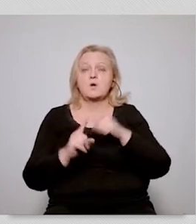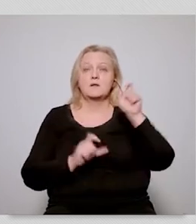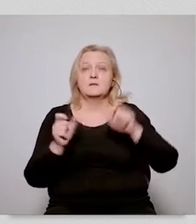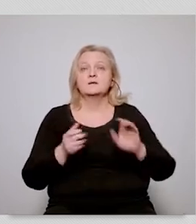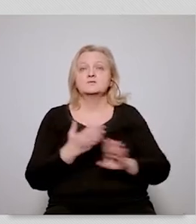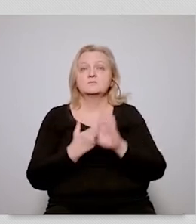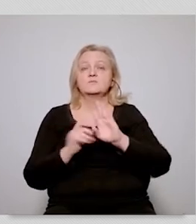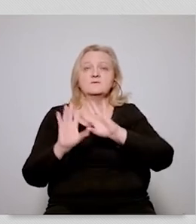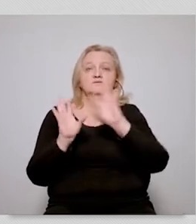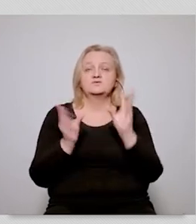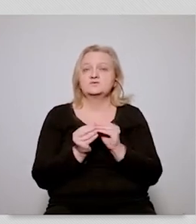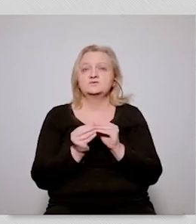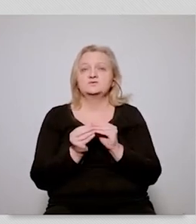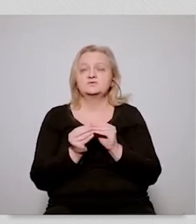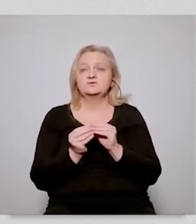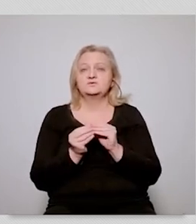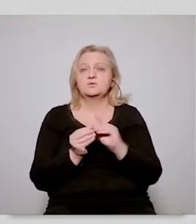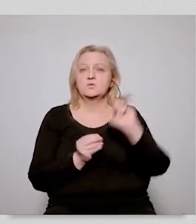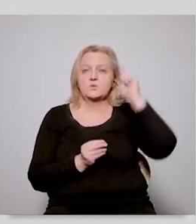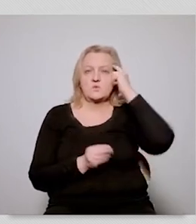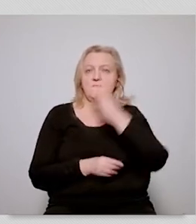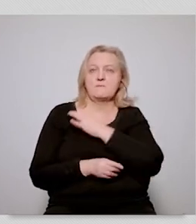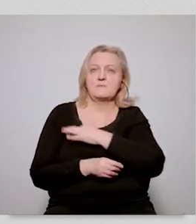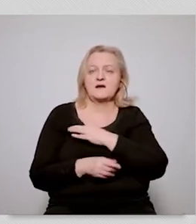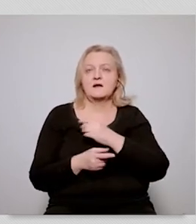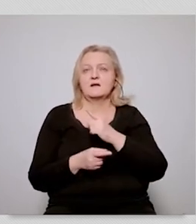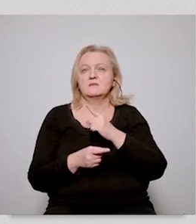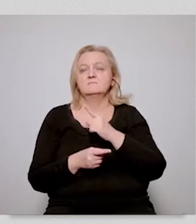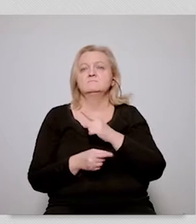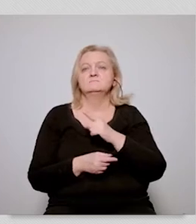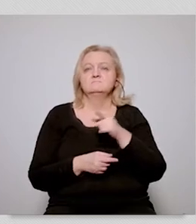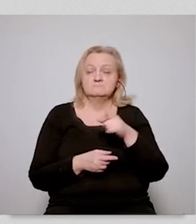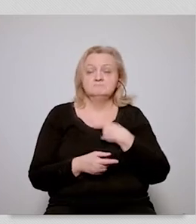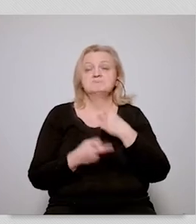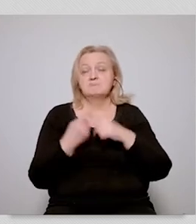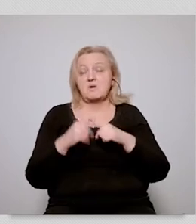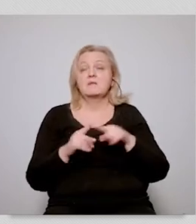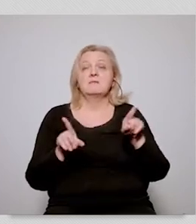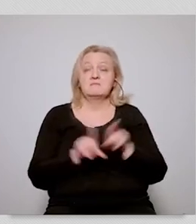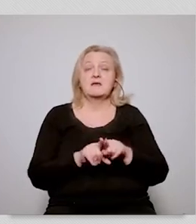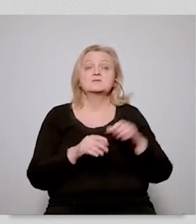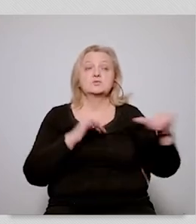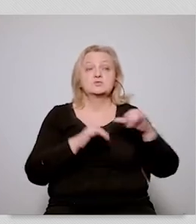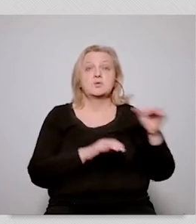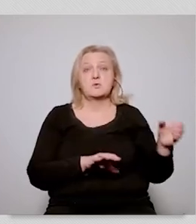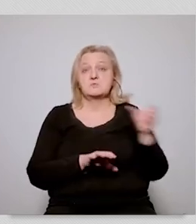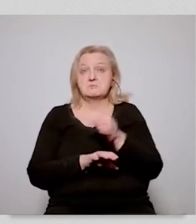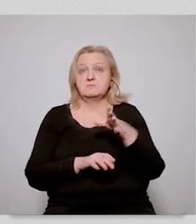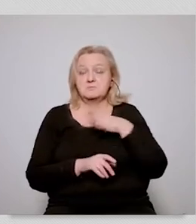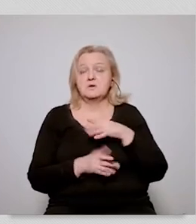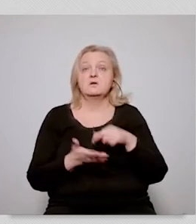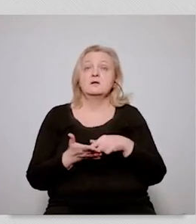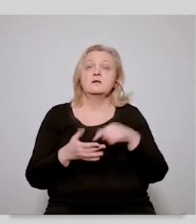debate with politicians and were able to invite representatives of all main political parties in poland including the ruling